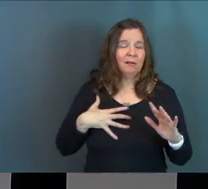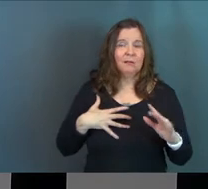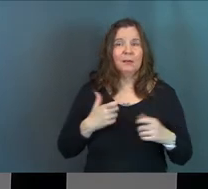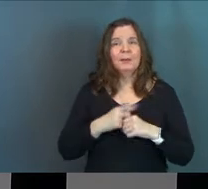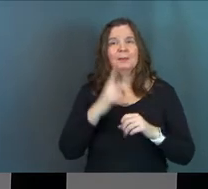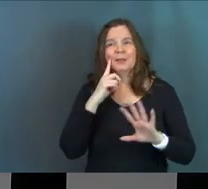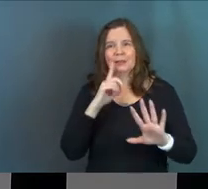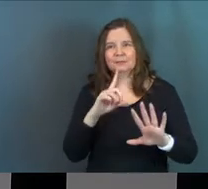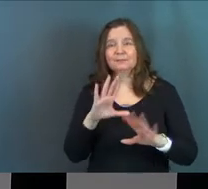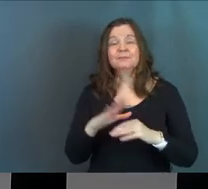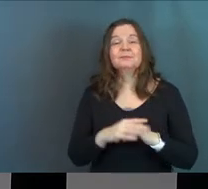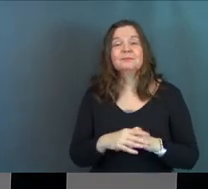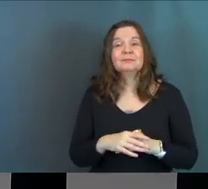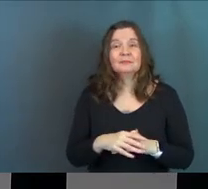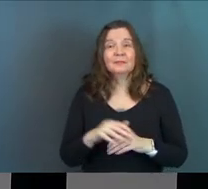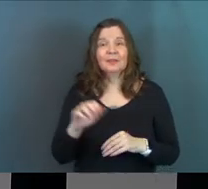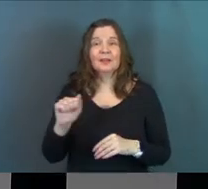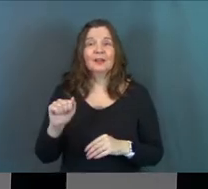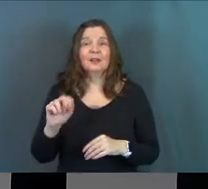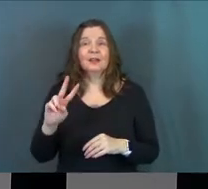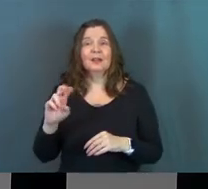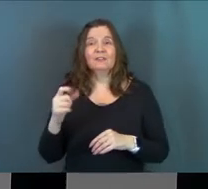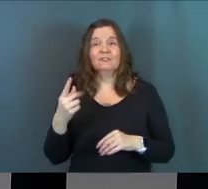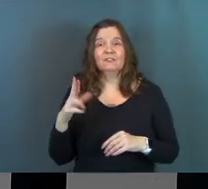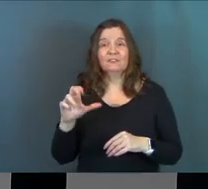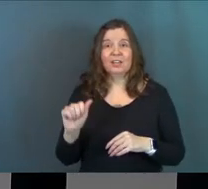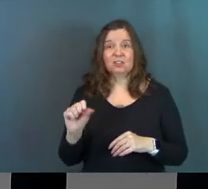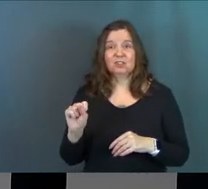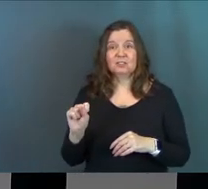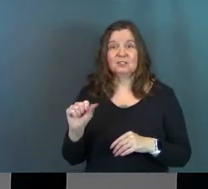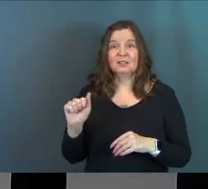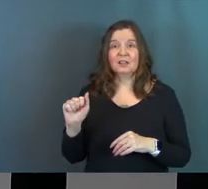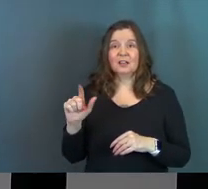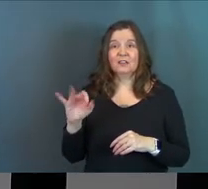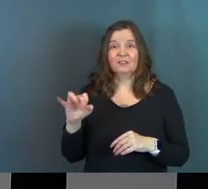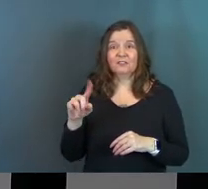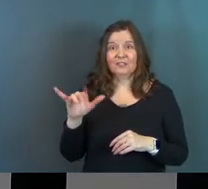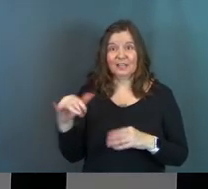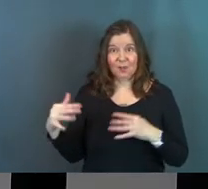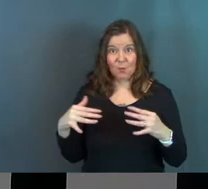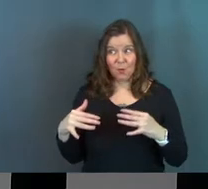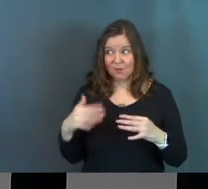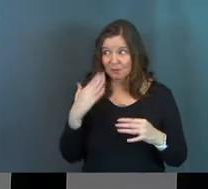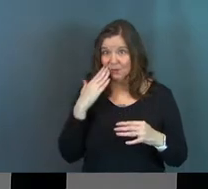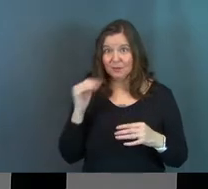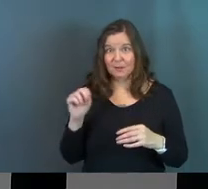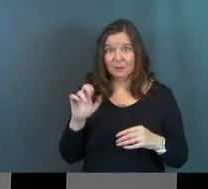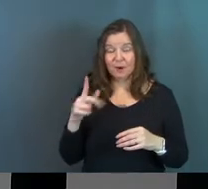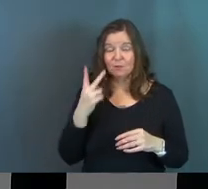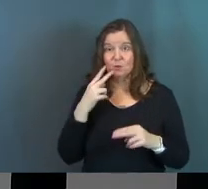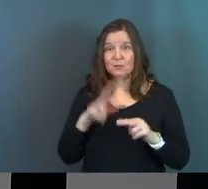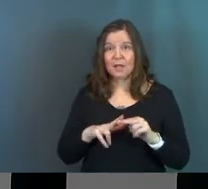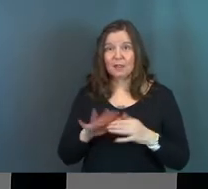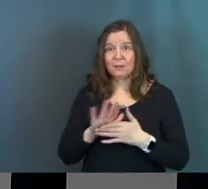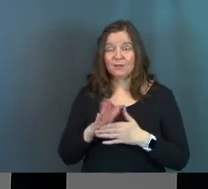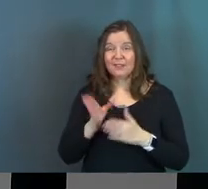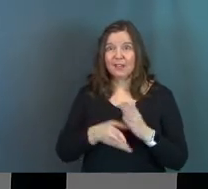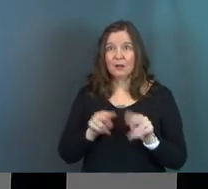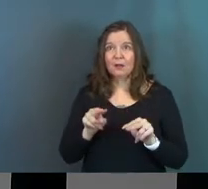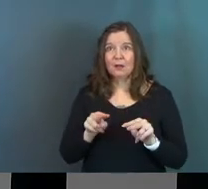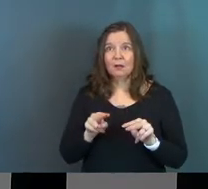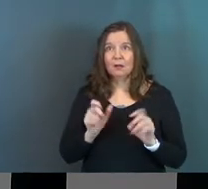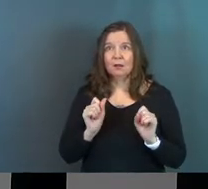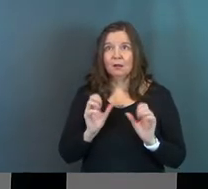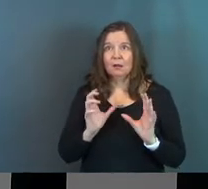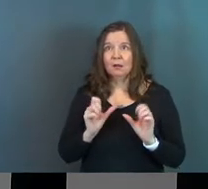Makes me think of, okay, here we go. Avengers Infinity War. Any Marvel fans in here? Come on. You know, how many of you guys sat and watched that movie and at the end you were like, I